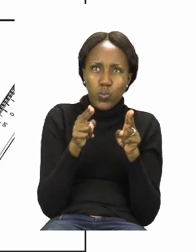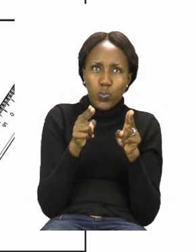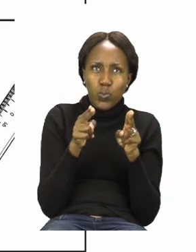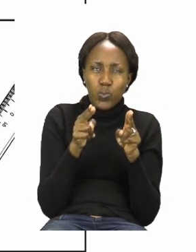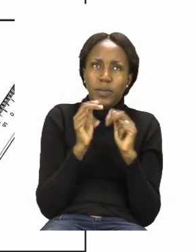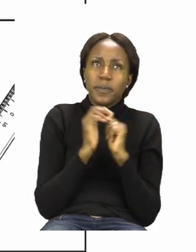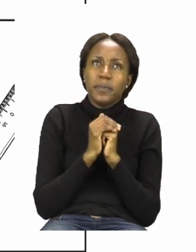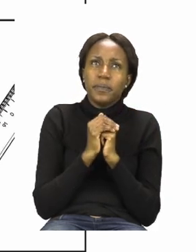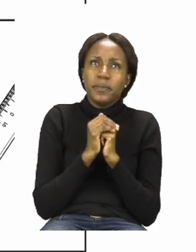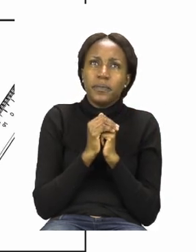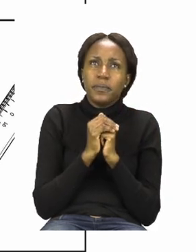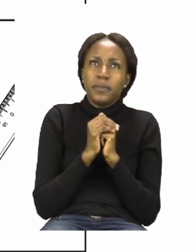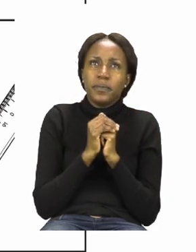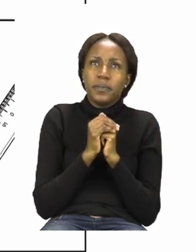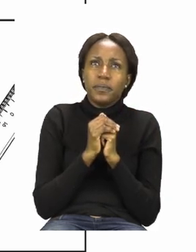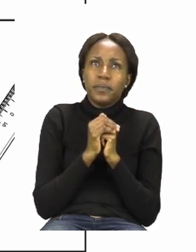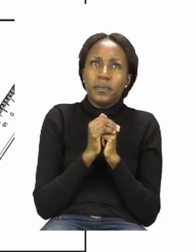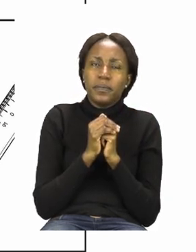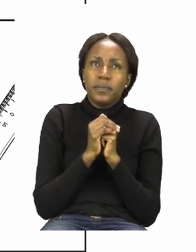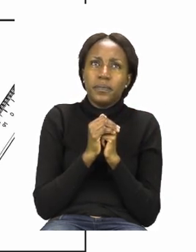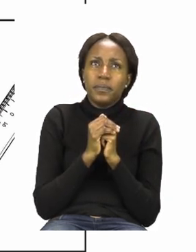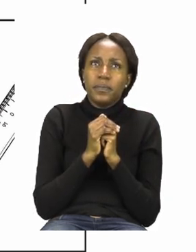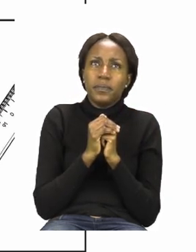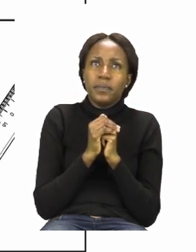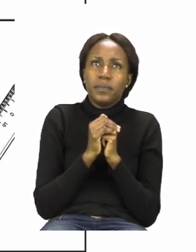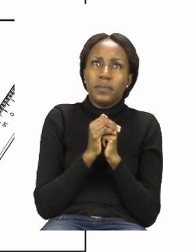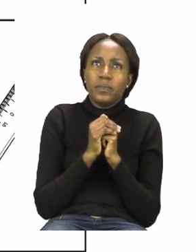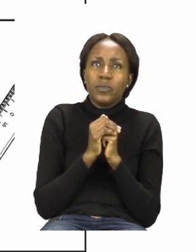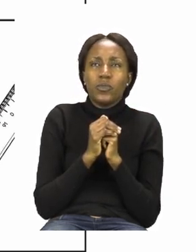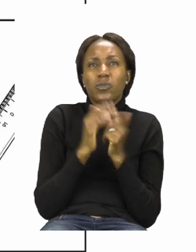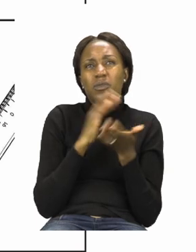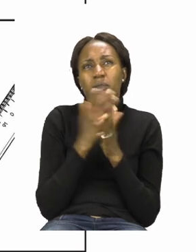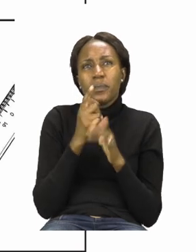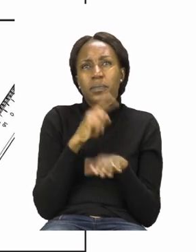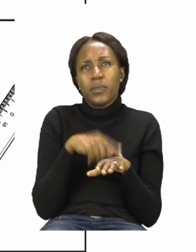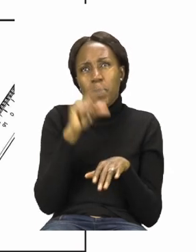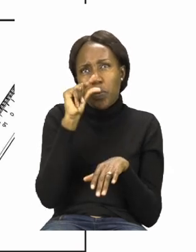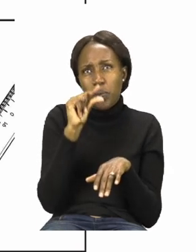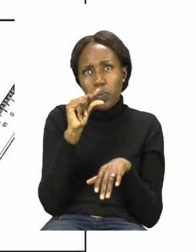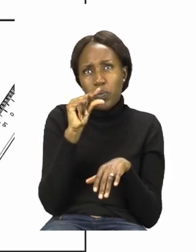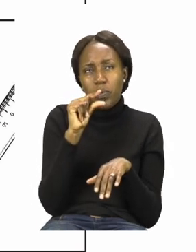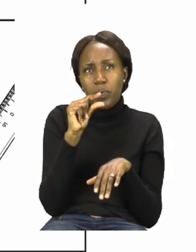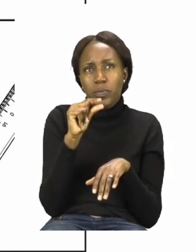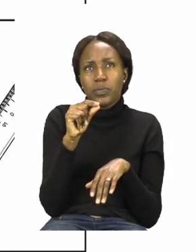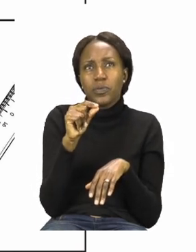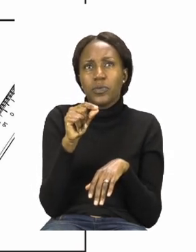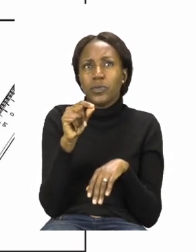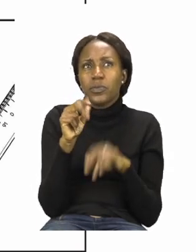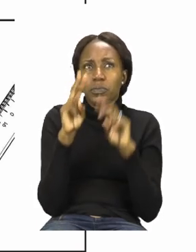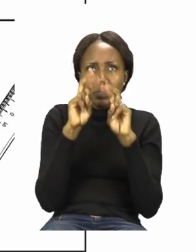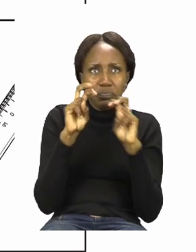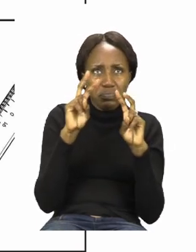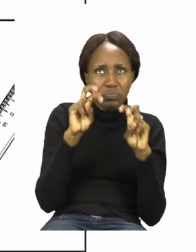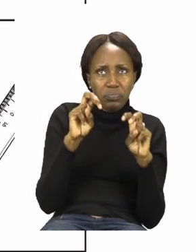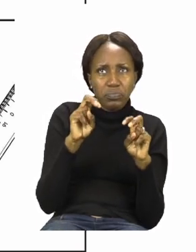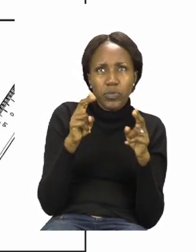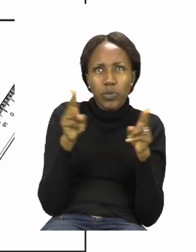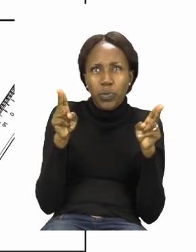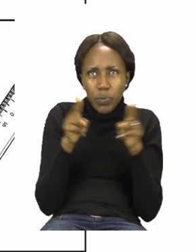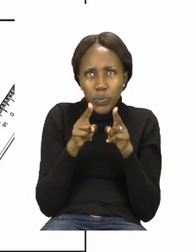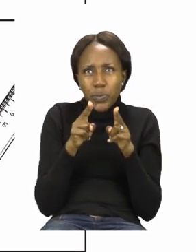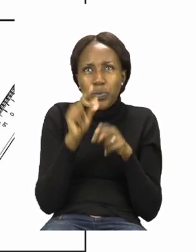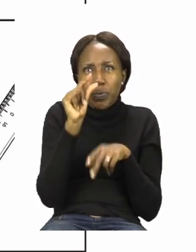Now short in this case can also mean small. So you need to find the one that is the shortest.